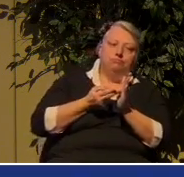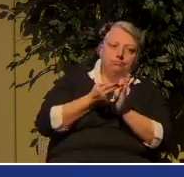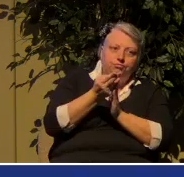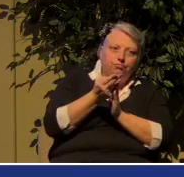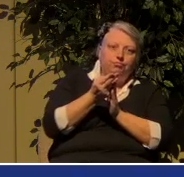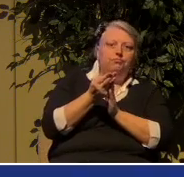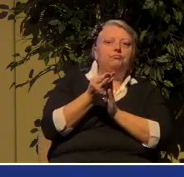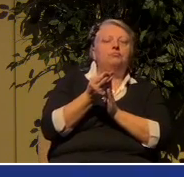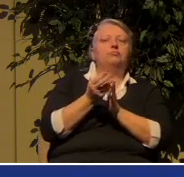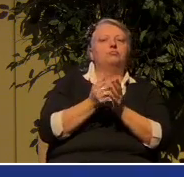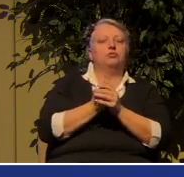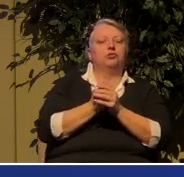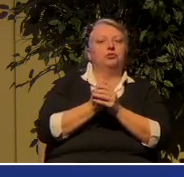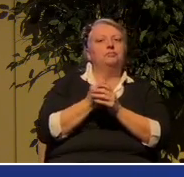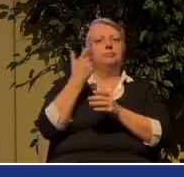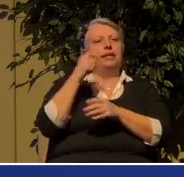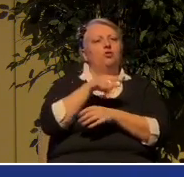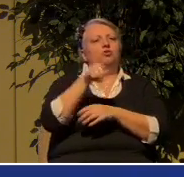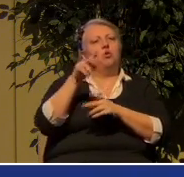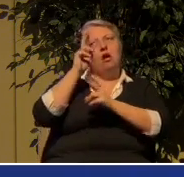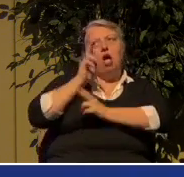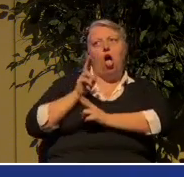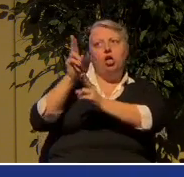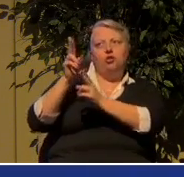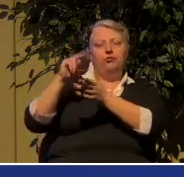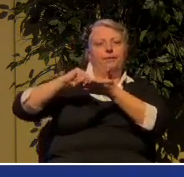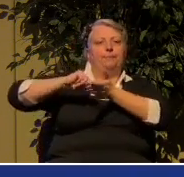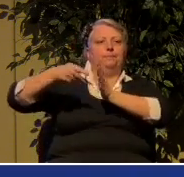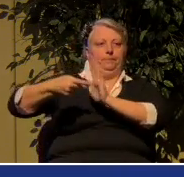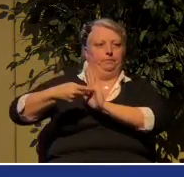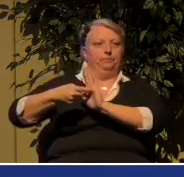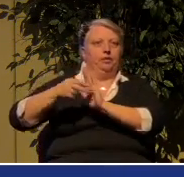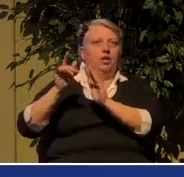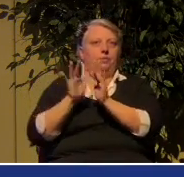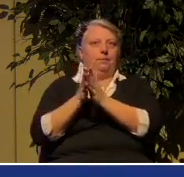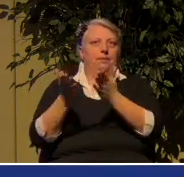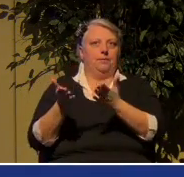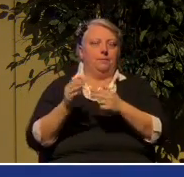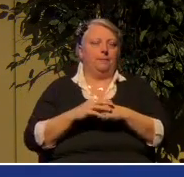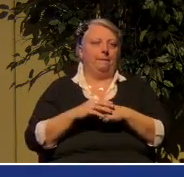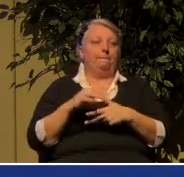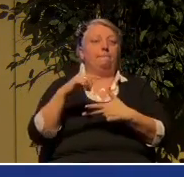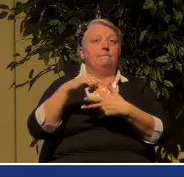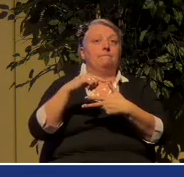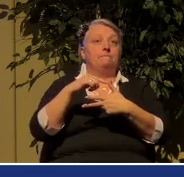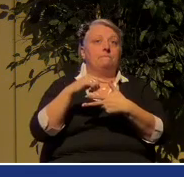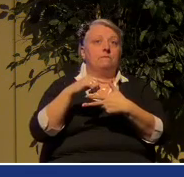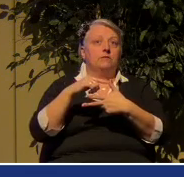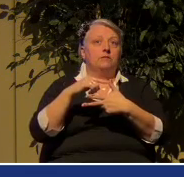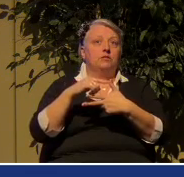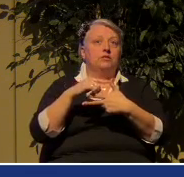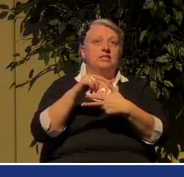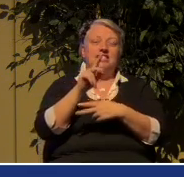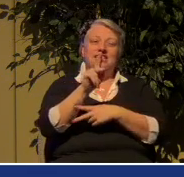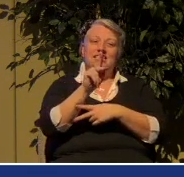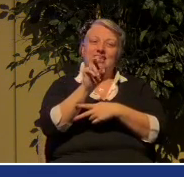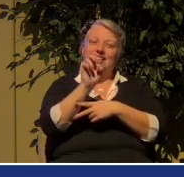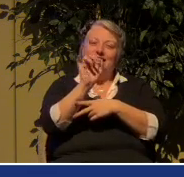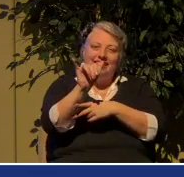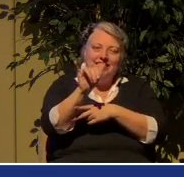the intent of scripture. Number one, the key, hear me well,